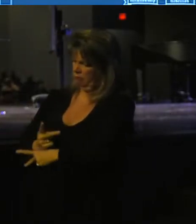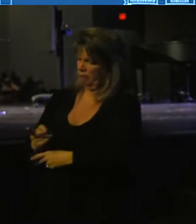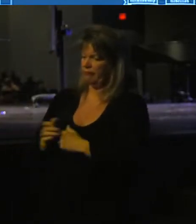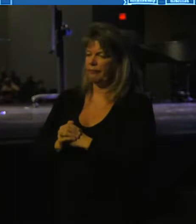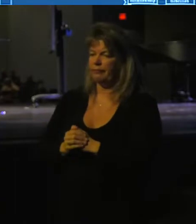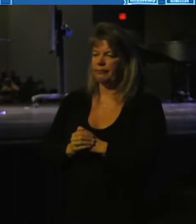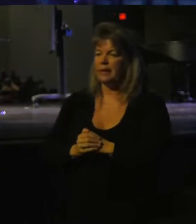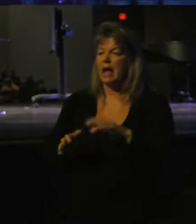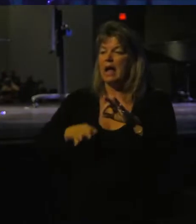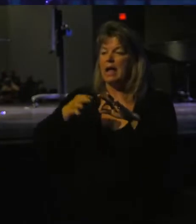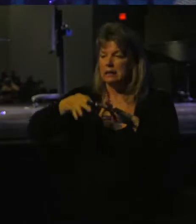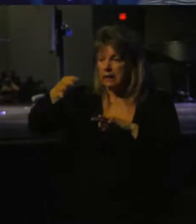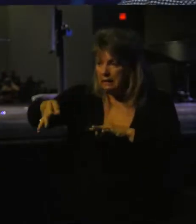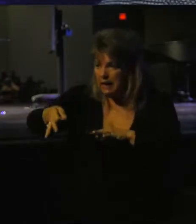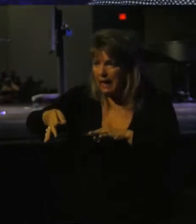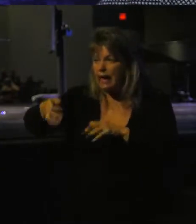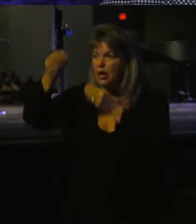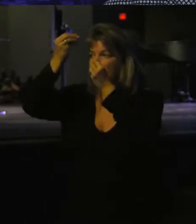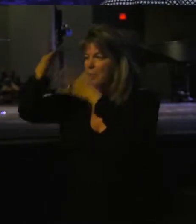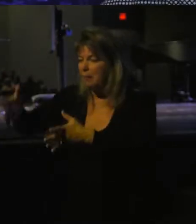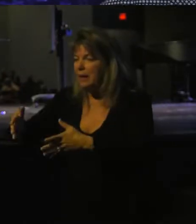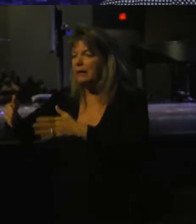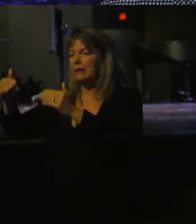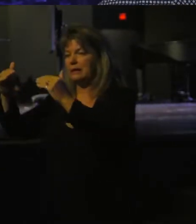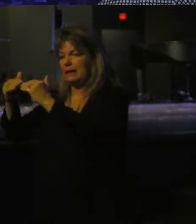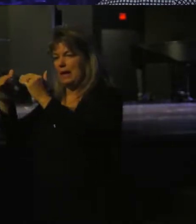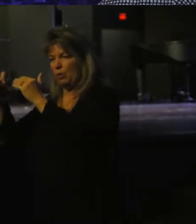Delayed obedience equals delayed provision.